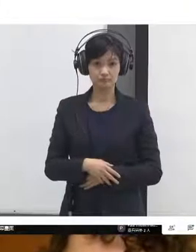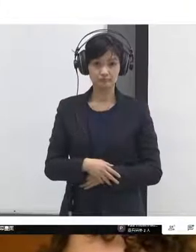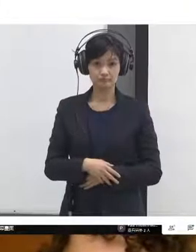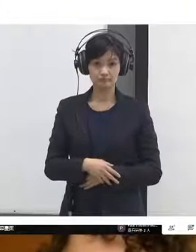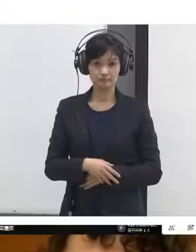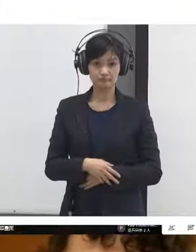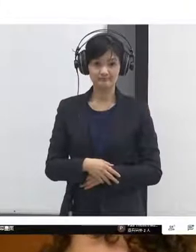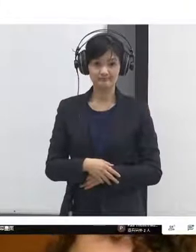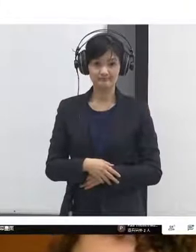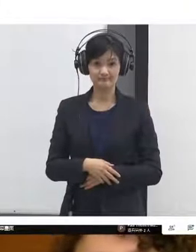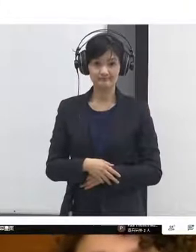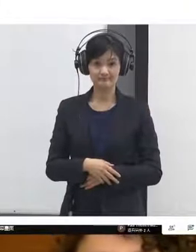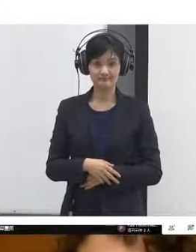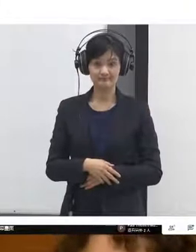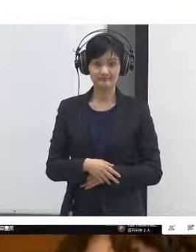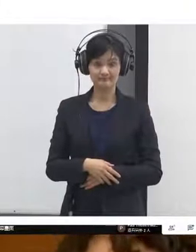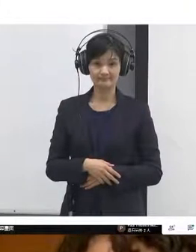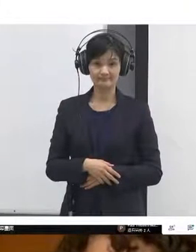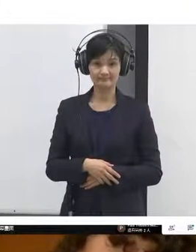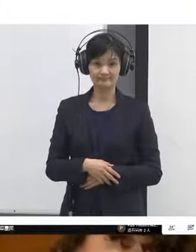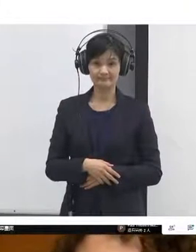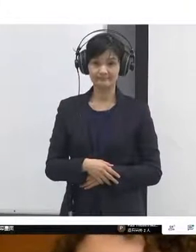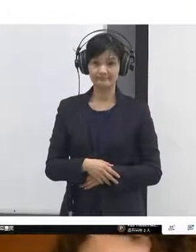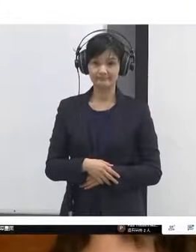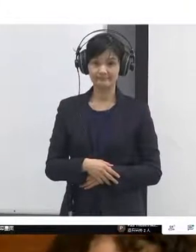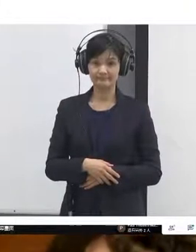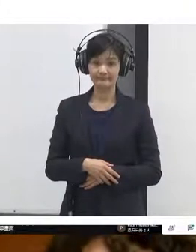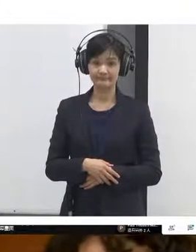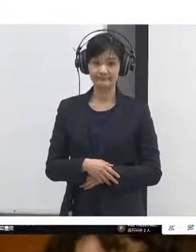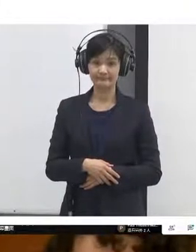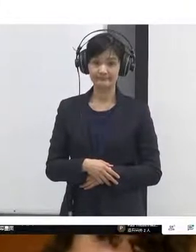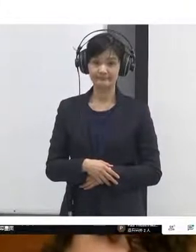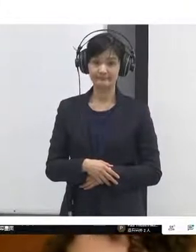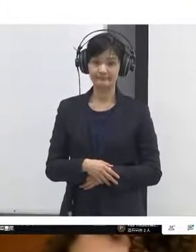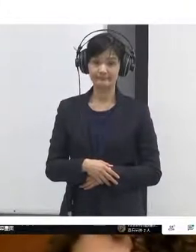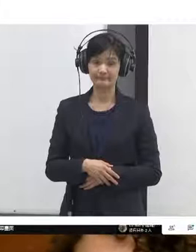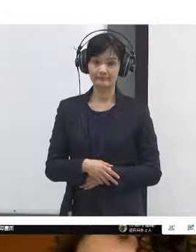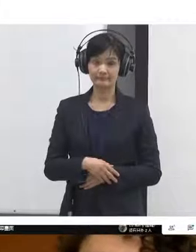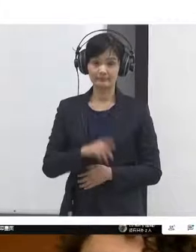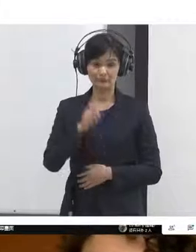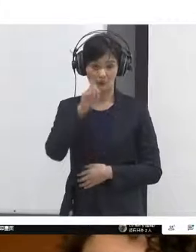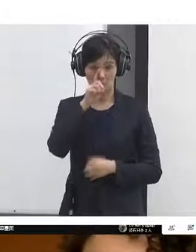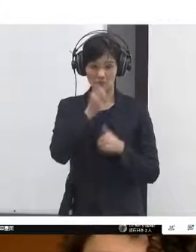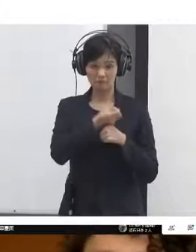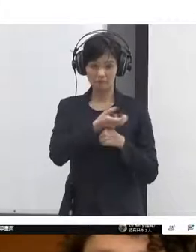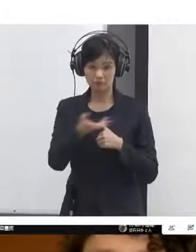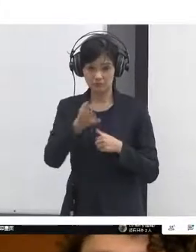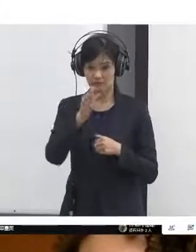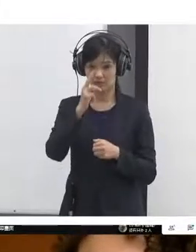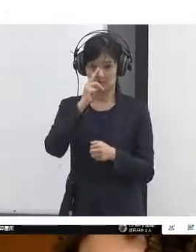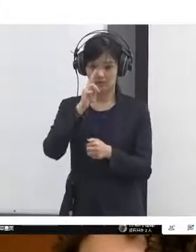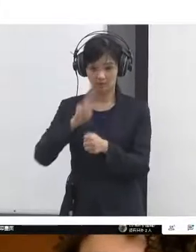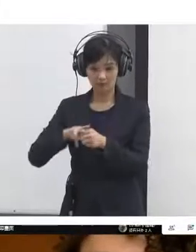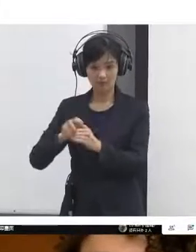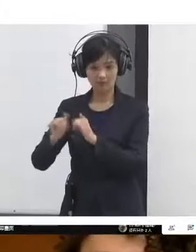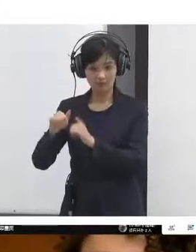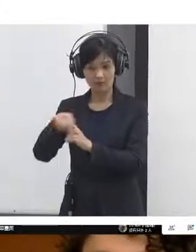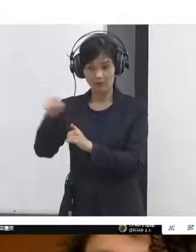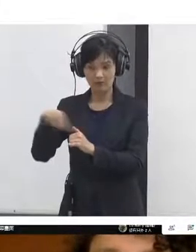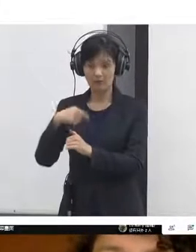factories refineries pipelines oil wells if our government